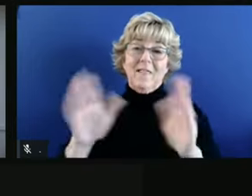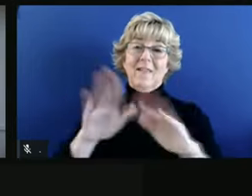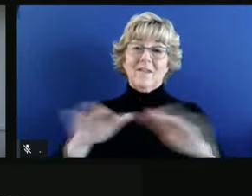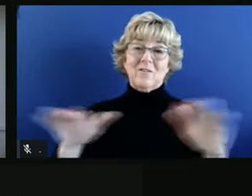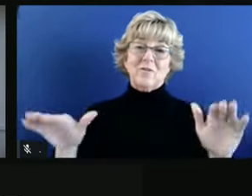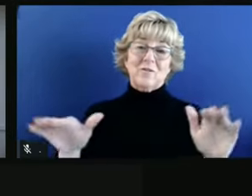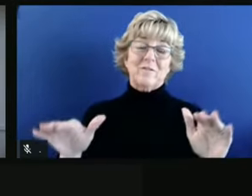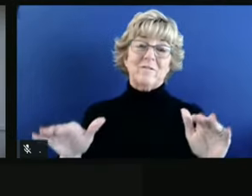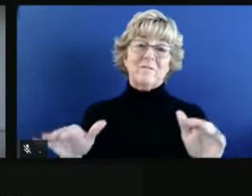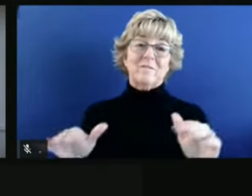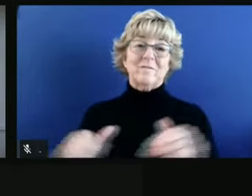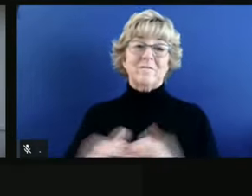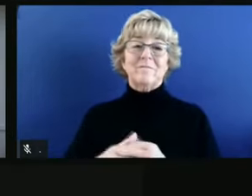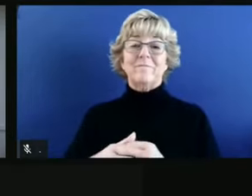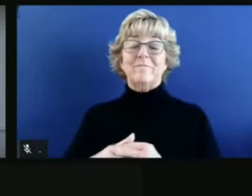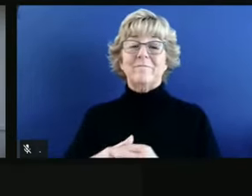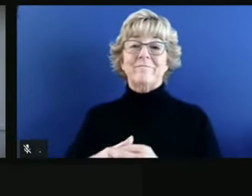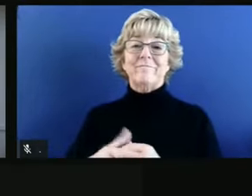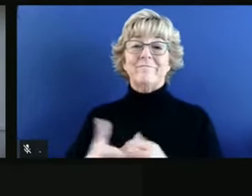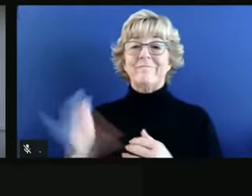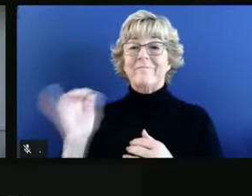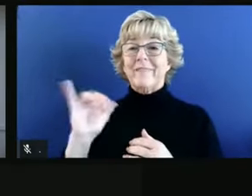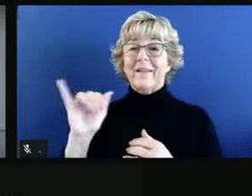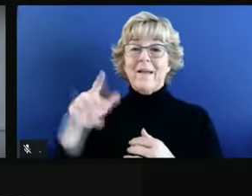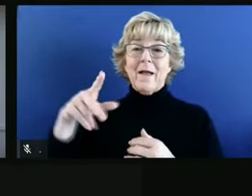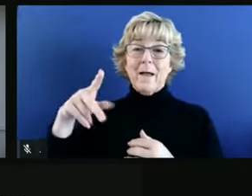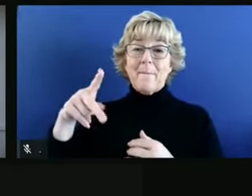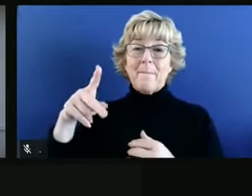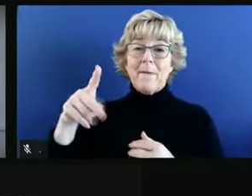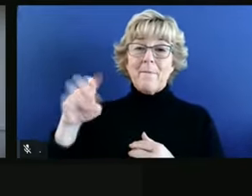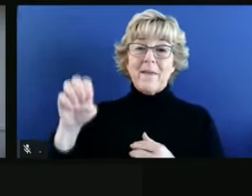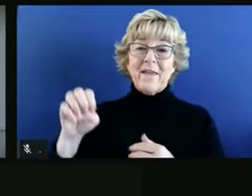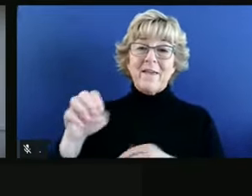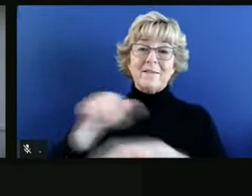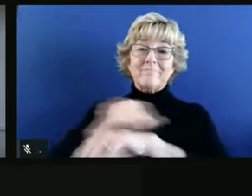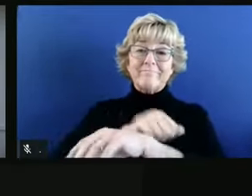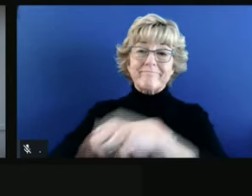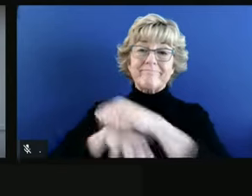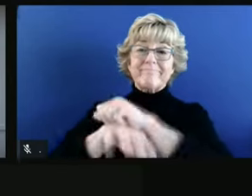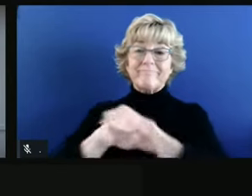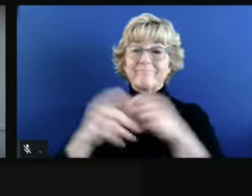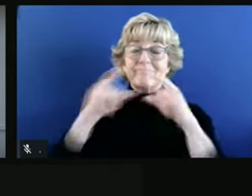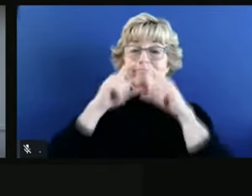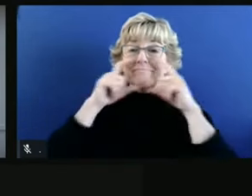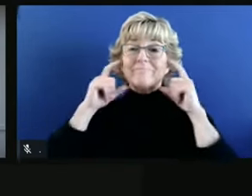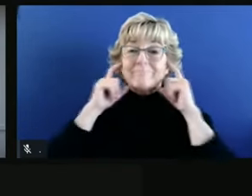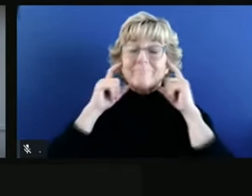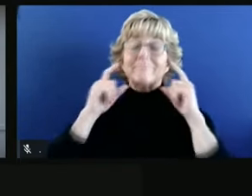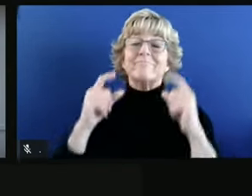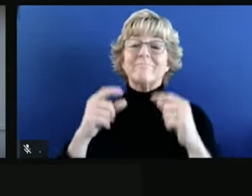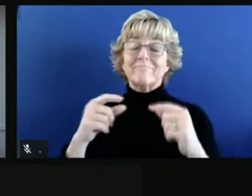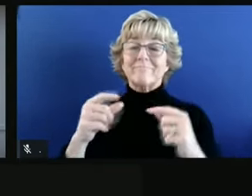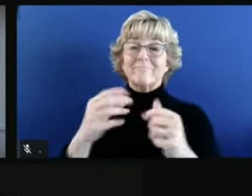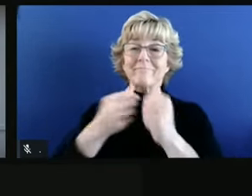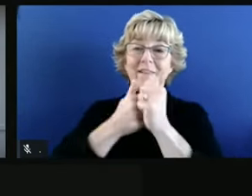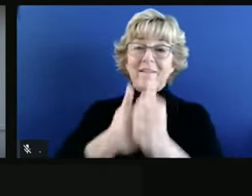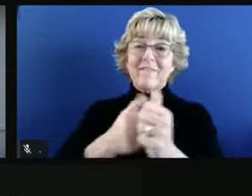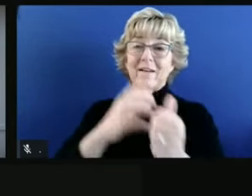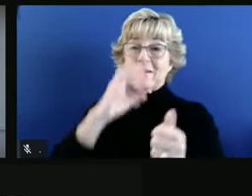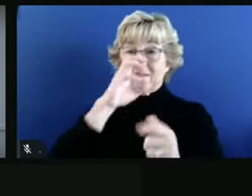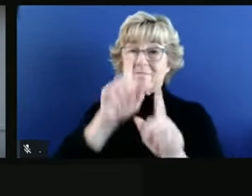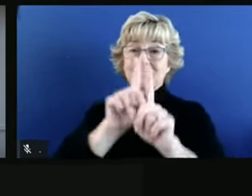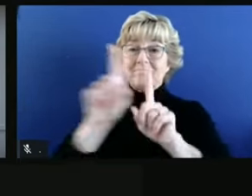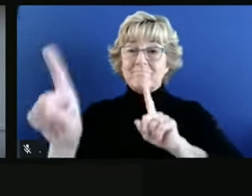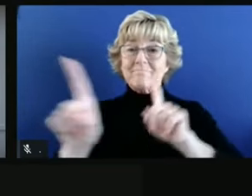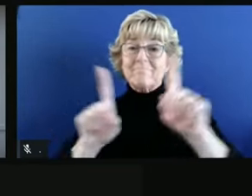to have all of the tools like PPE and masks, making sure we follow many of the guidances that we put out, keeping